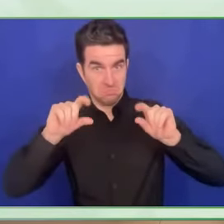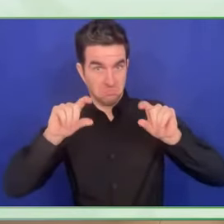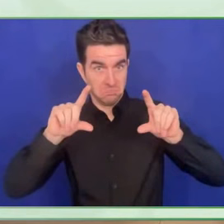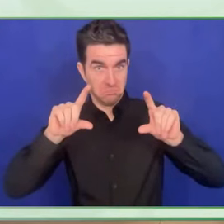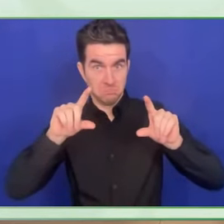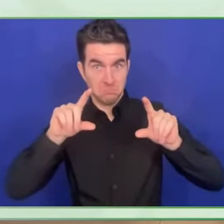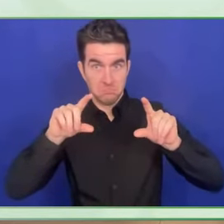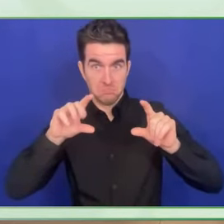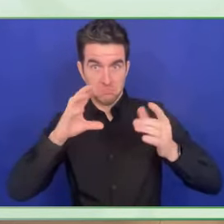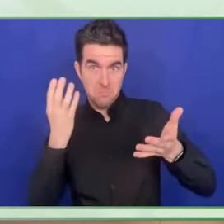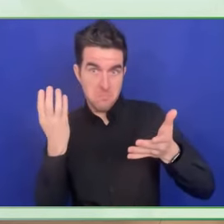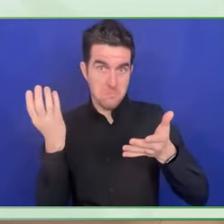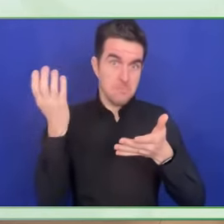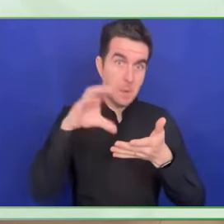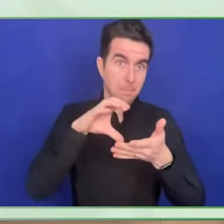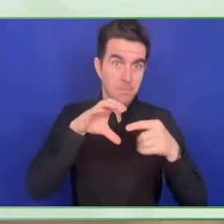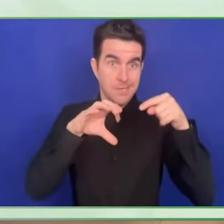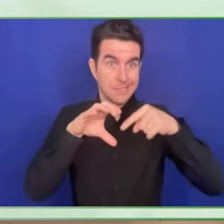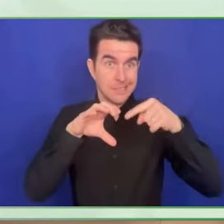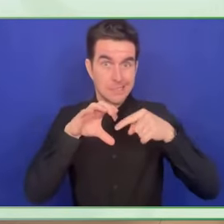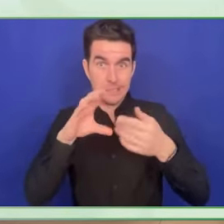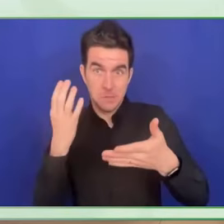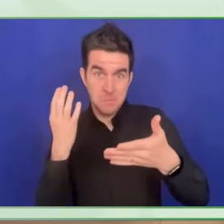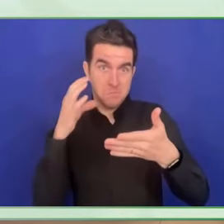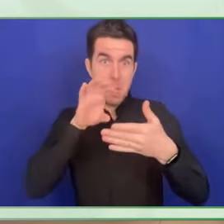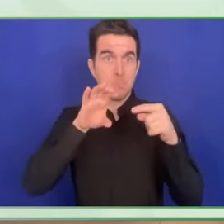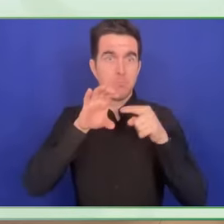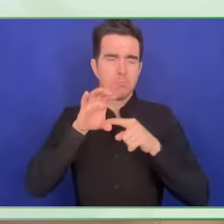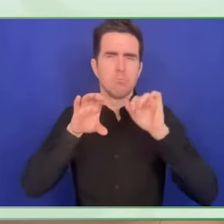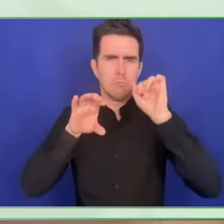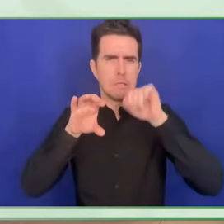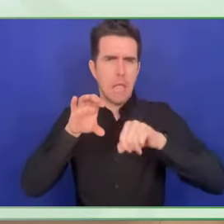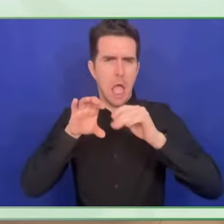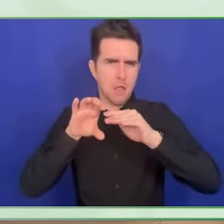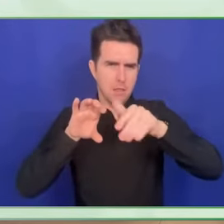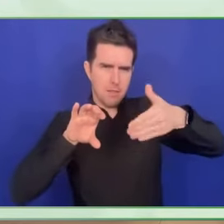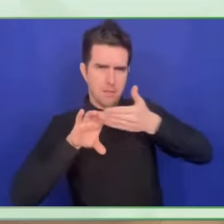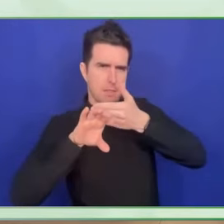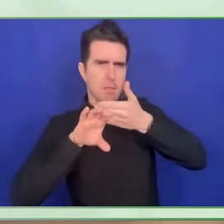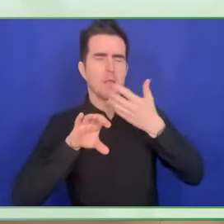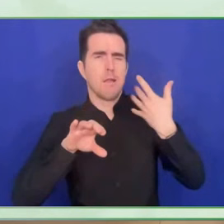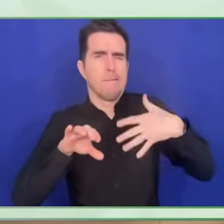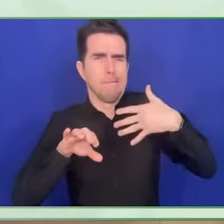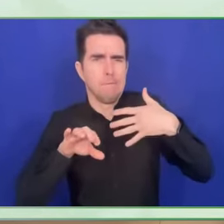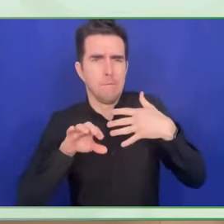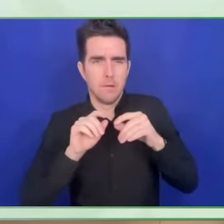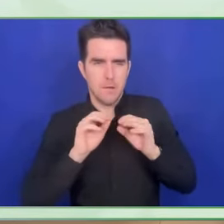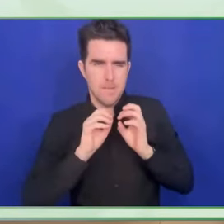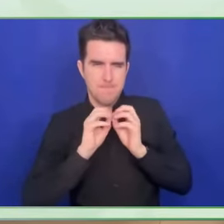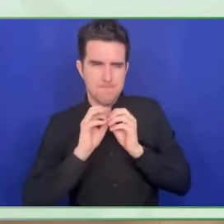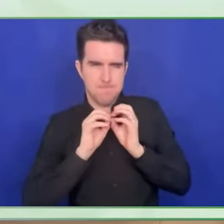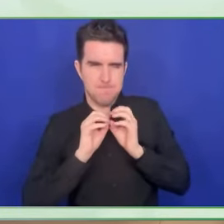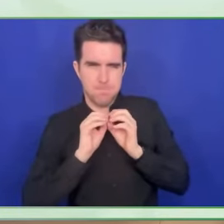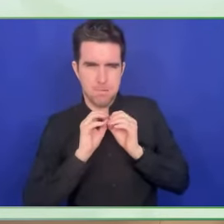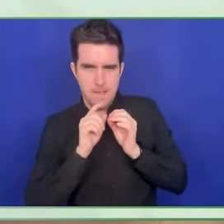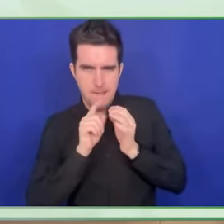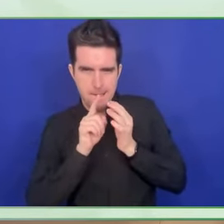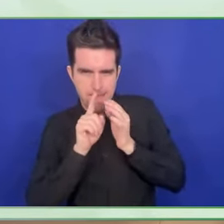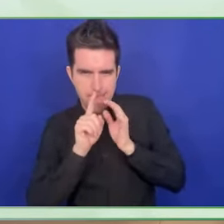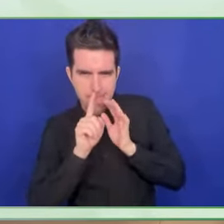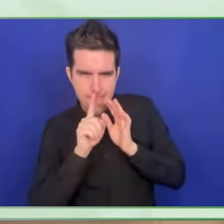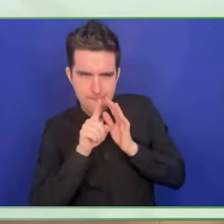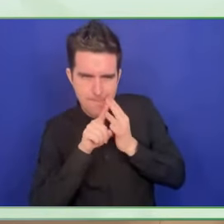your phone, but someone may already be reading your message, browsing your gallery